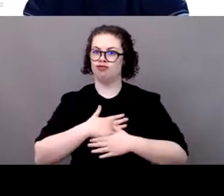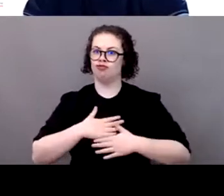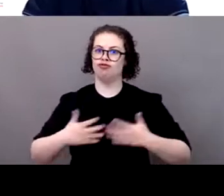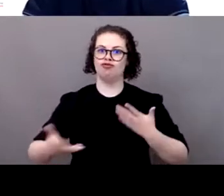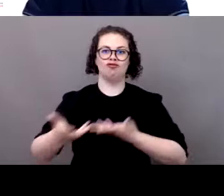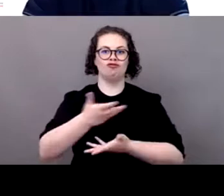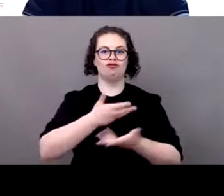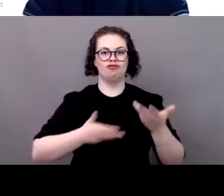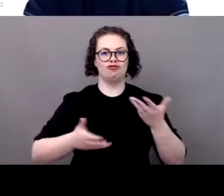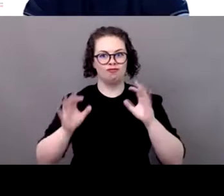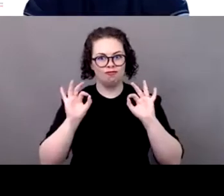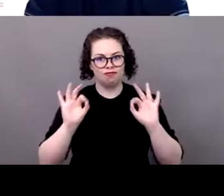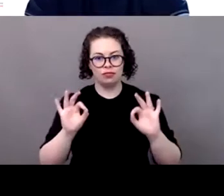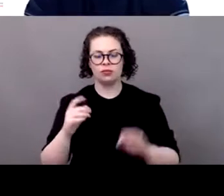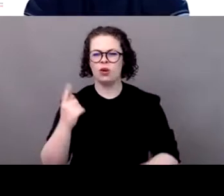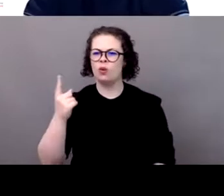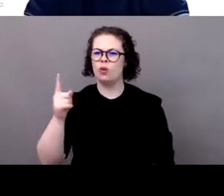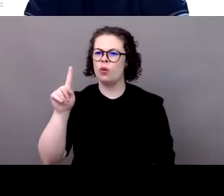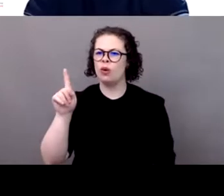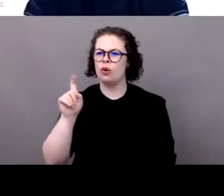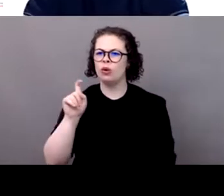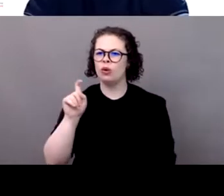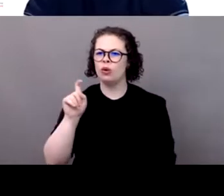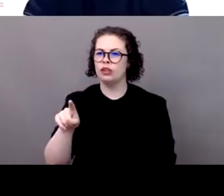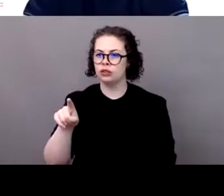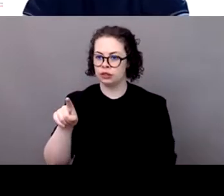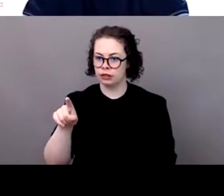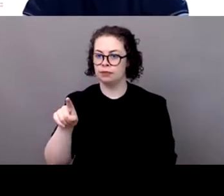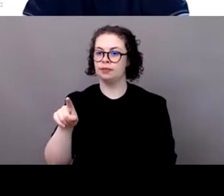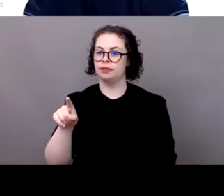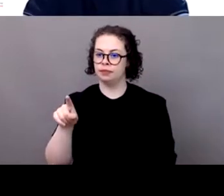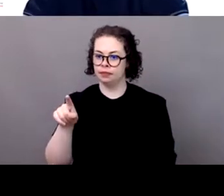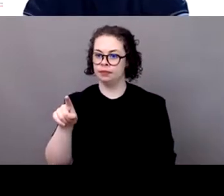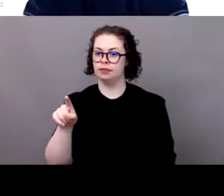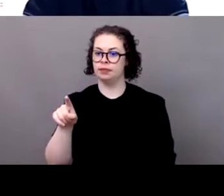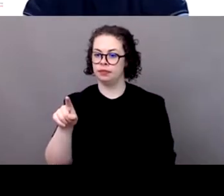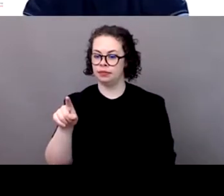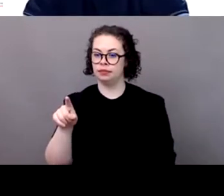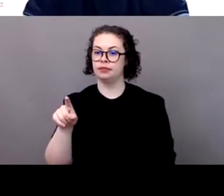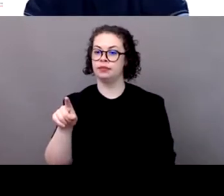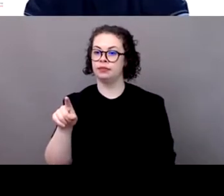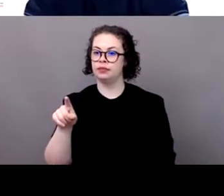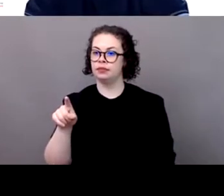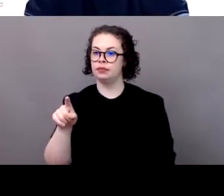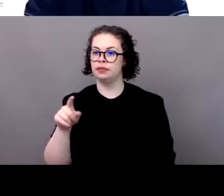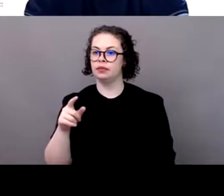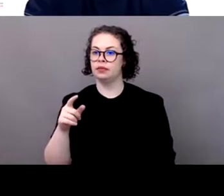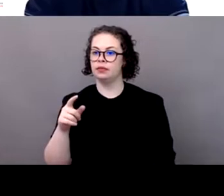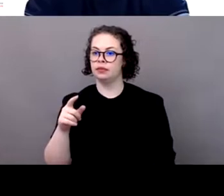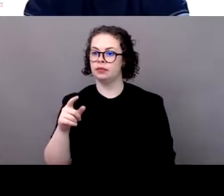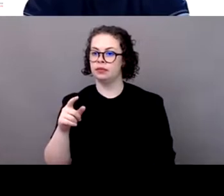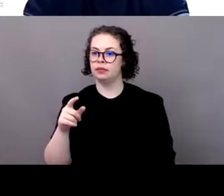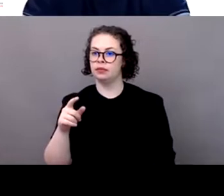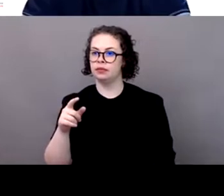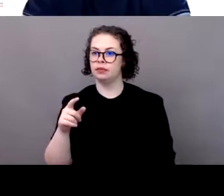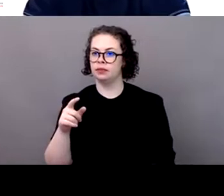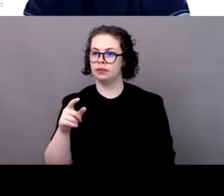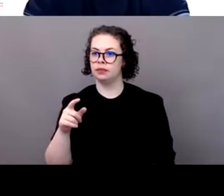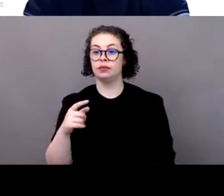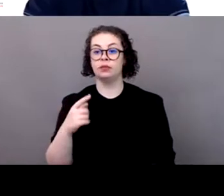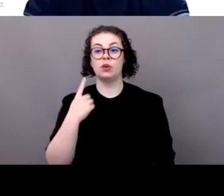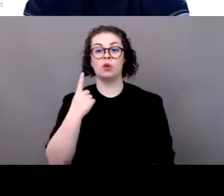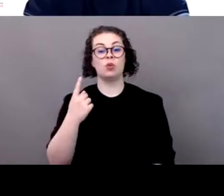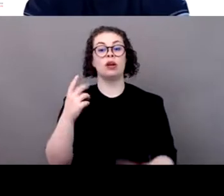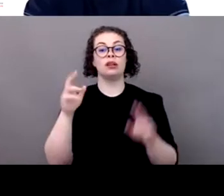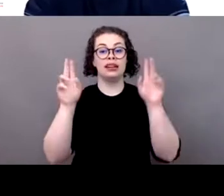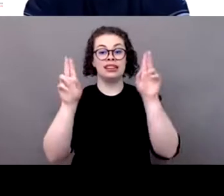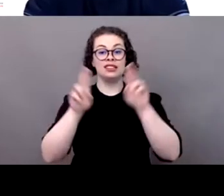from the Q&A section. The Federation, the Federation, International Federation of Skiers just